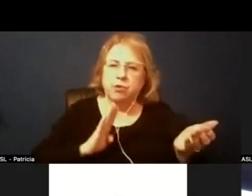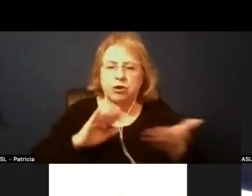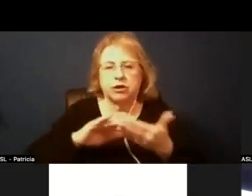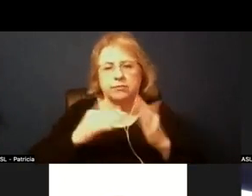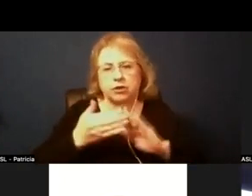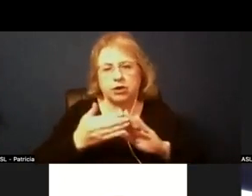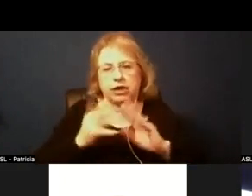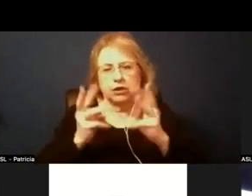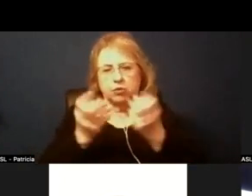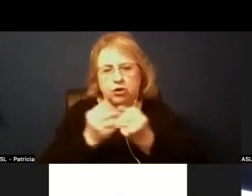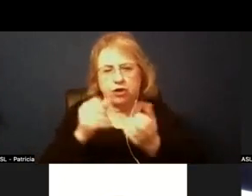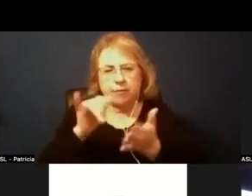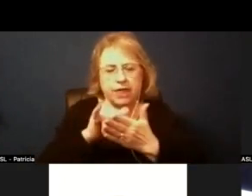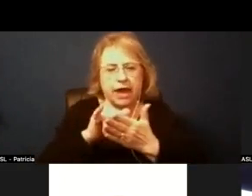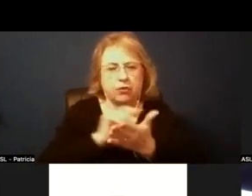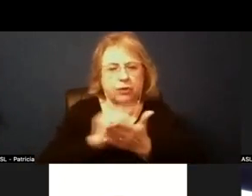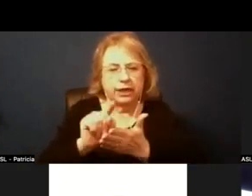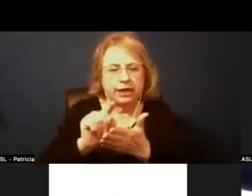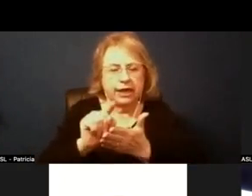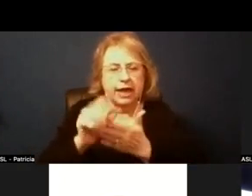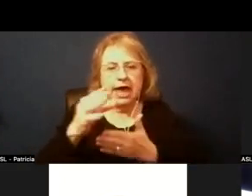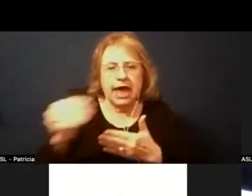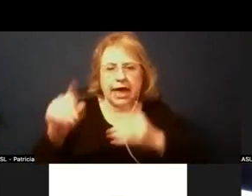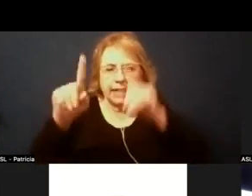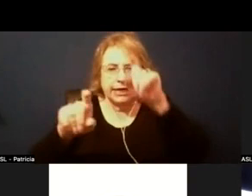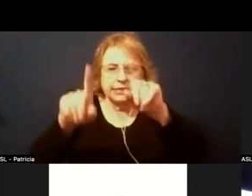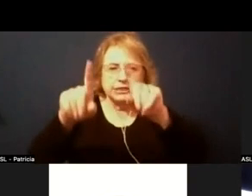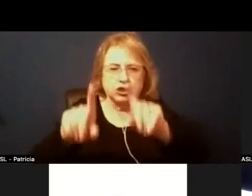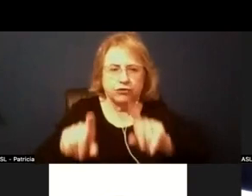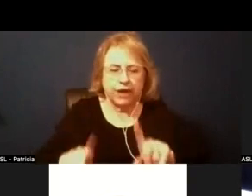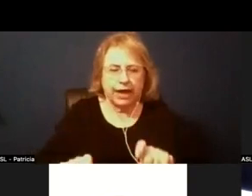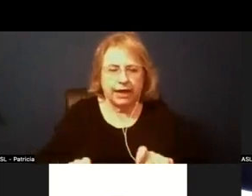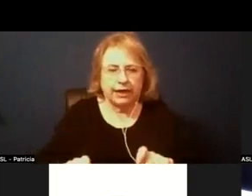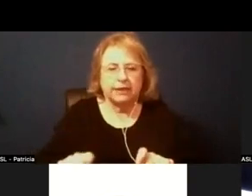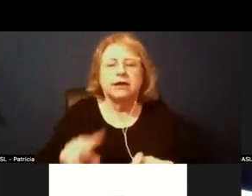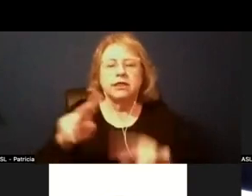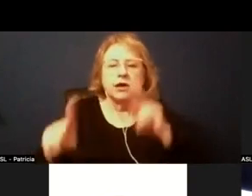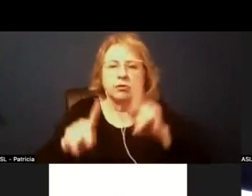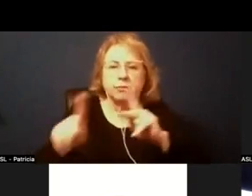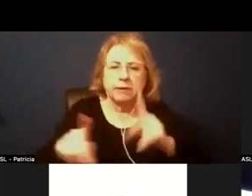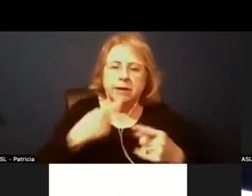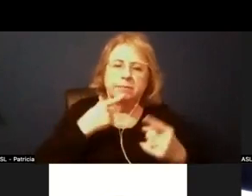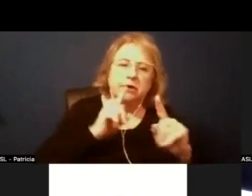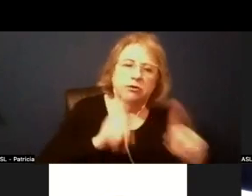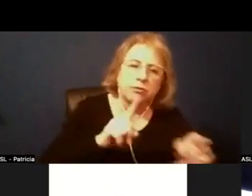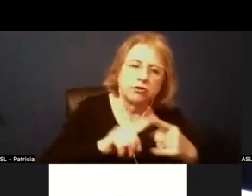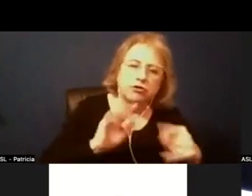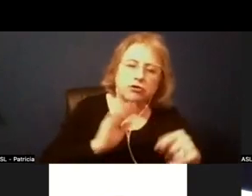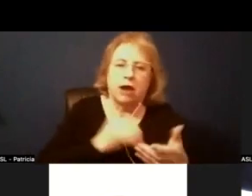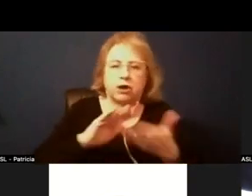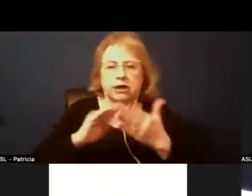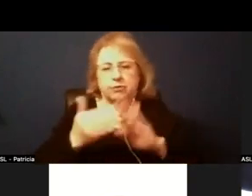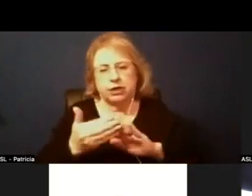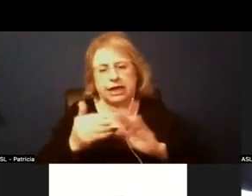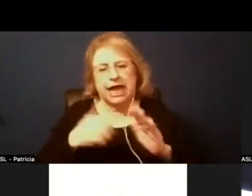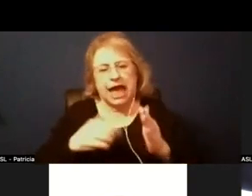and a survey that is about to be publicly reported to our community so i